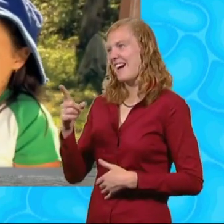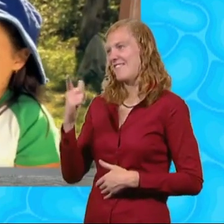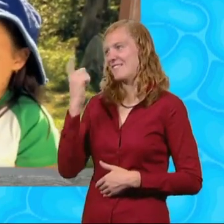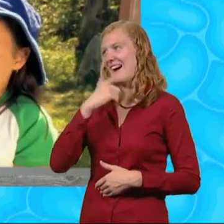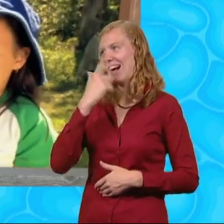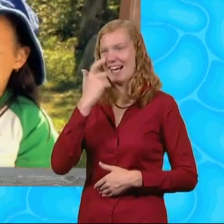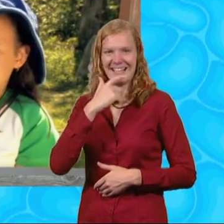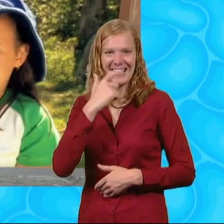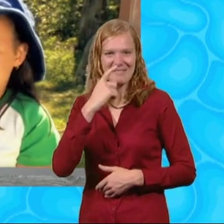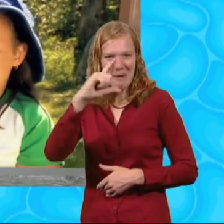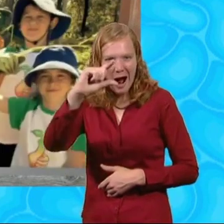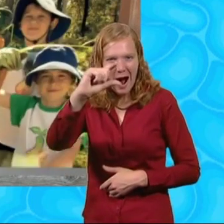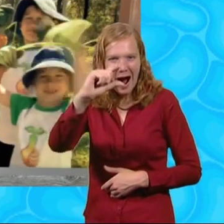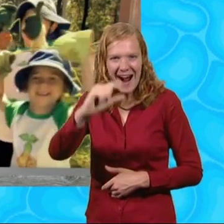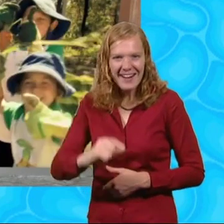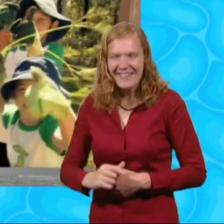That's a silly one.